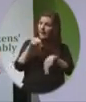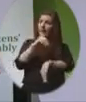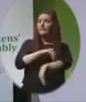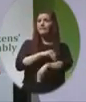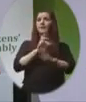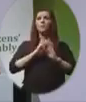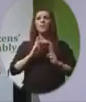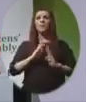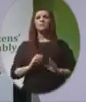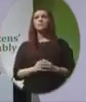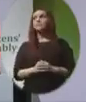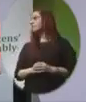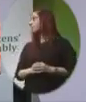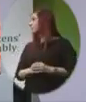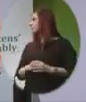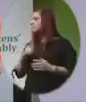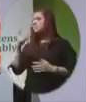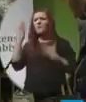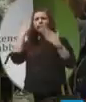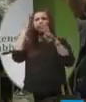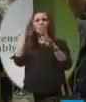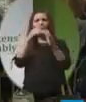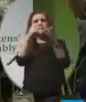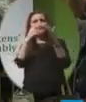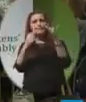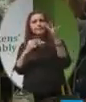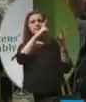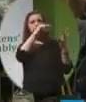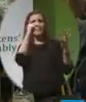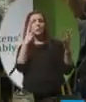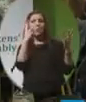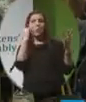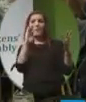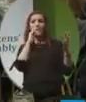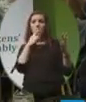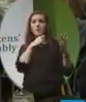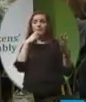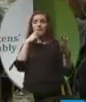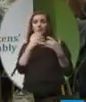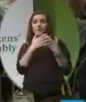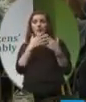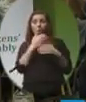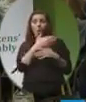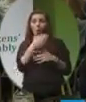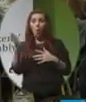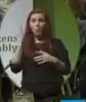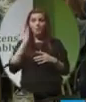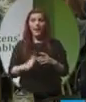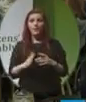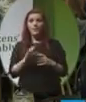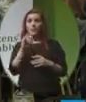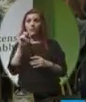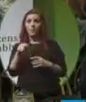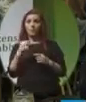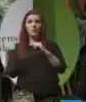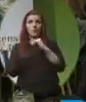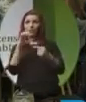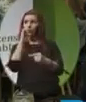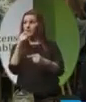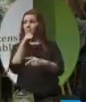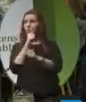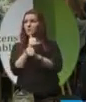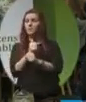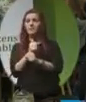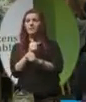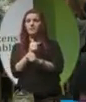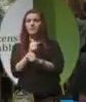I set out these examples before you to highlight the fact that there is a whole side of the abortion debate that is never talked about. As outlined in our